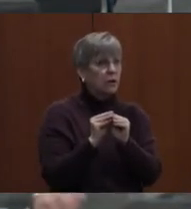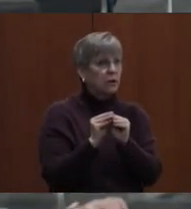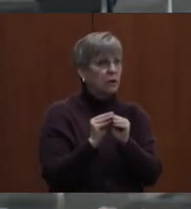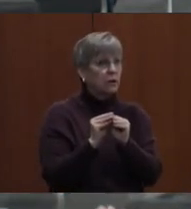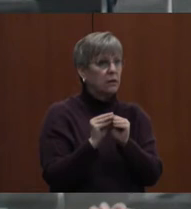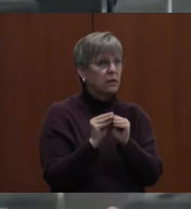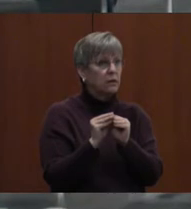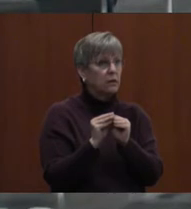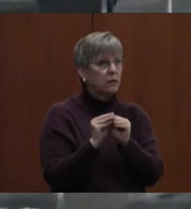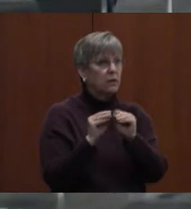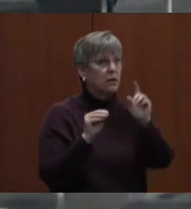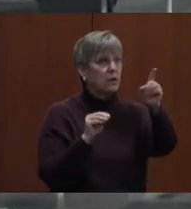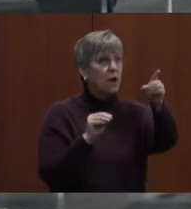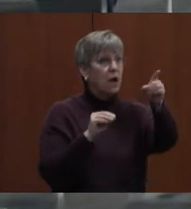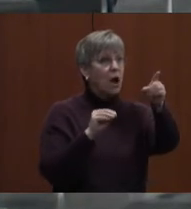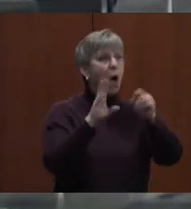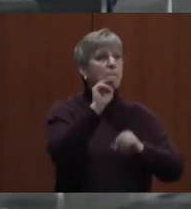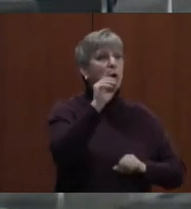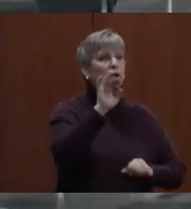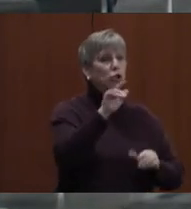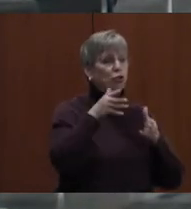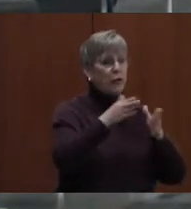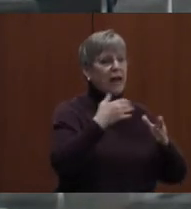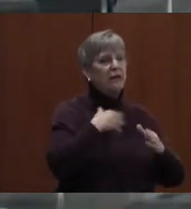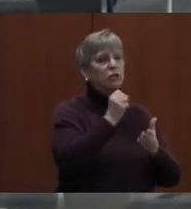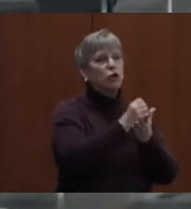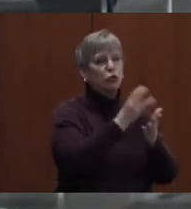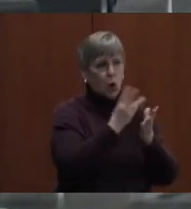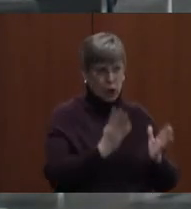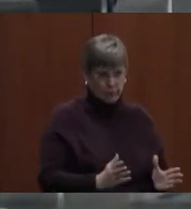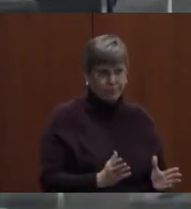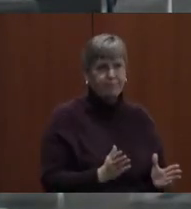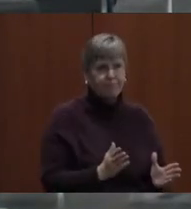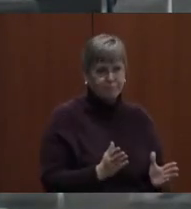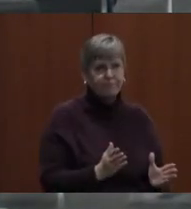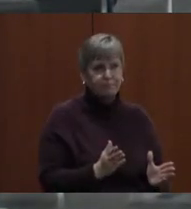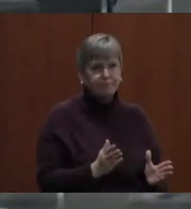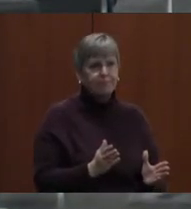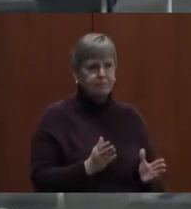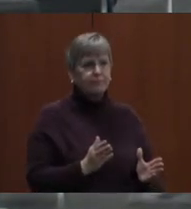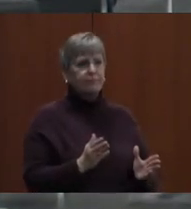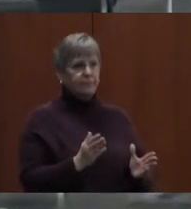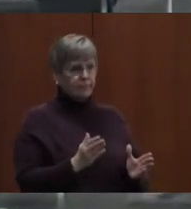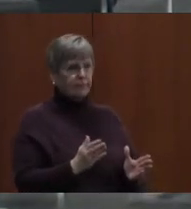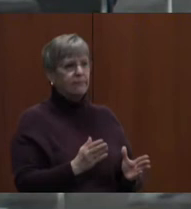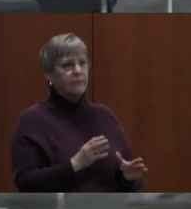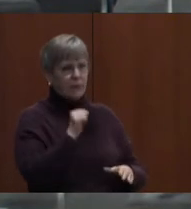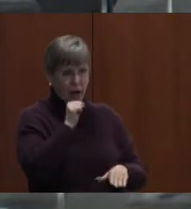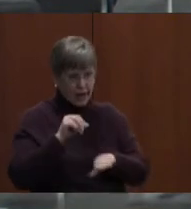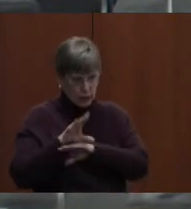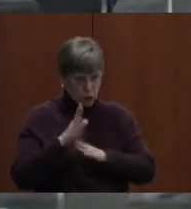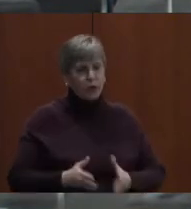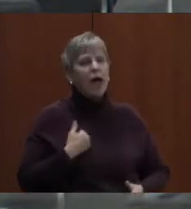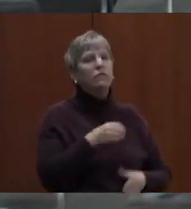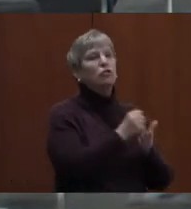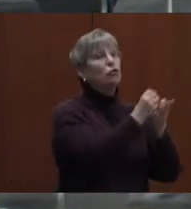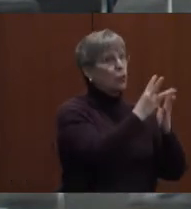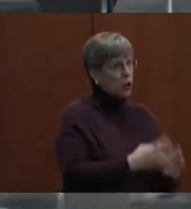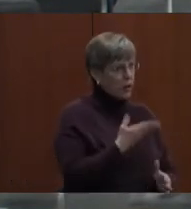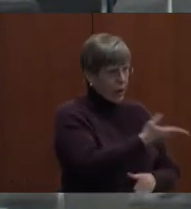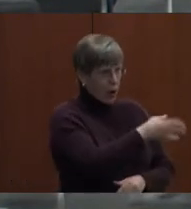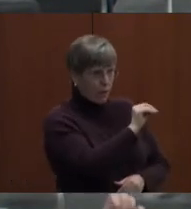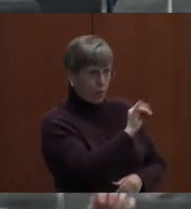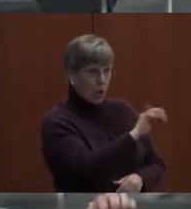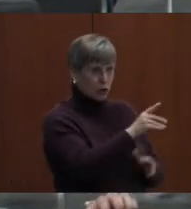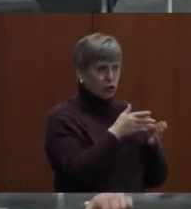Social Street has a social worker. They do not have a social worker. Okay. So they have some kind of social worker. They have a social worker. The